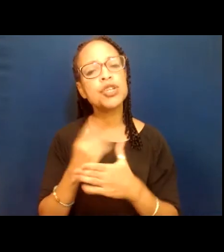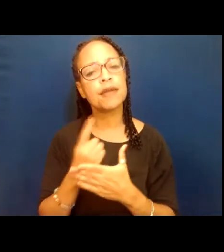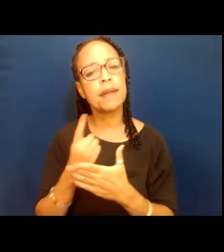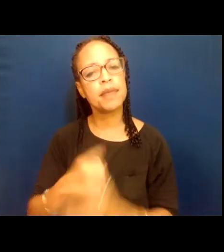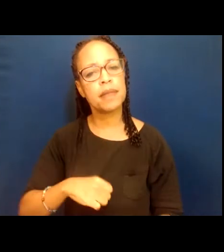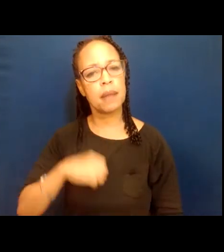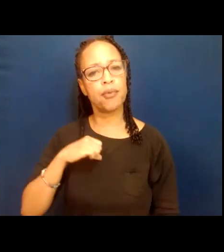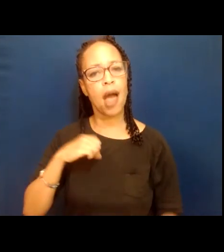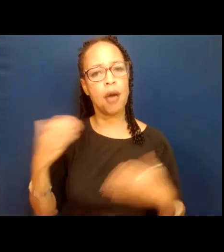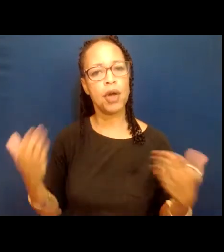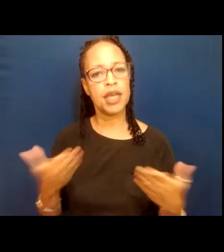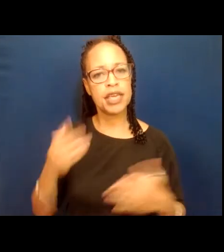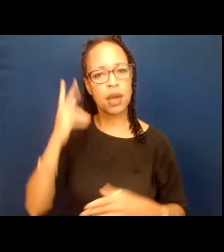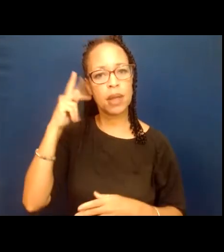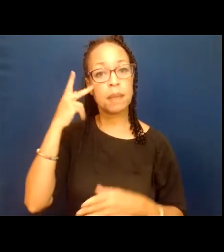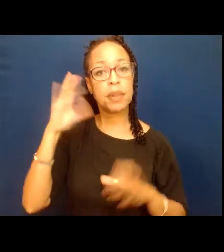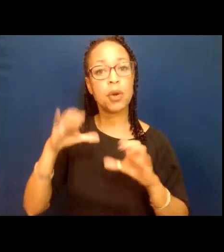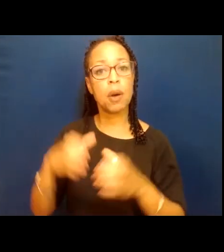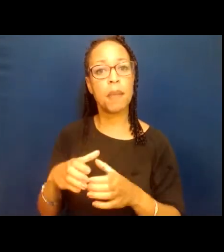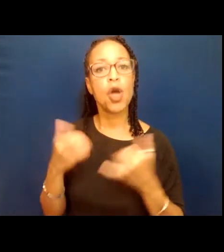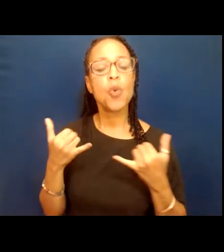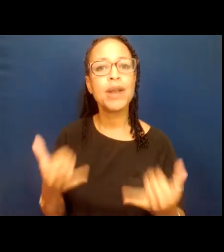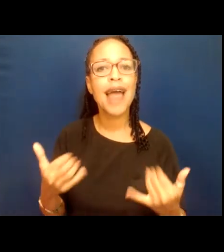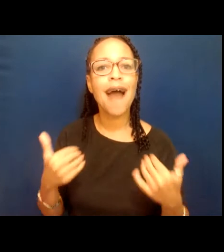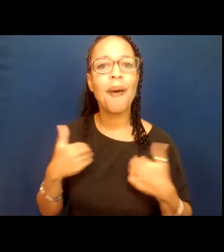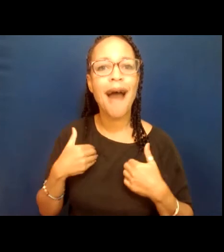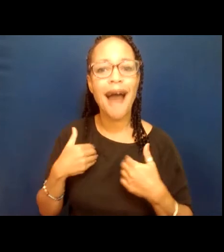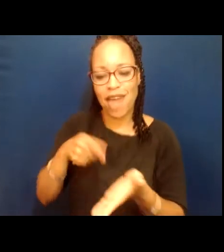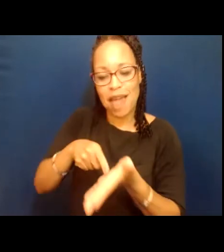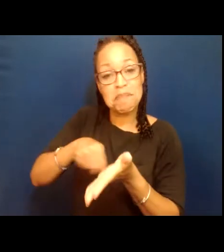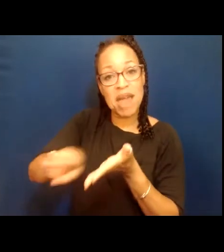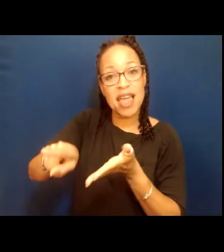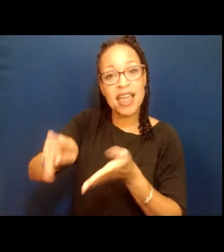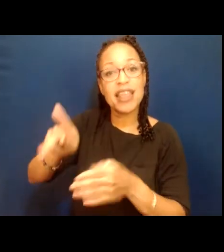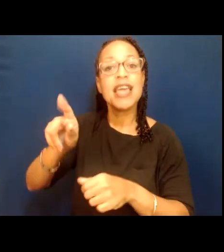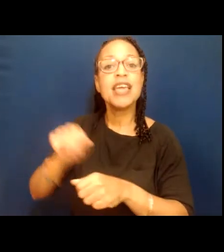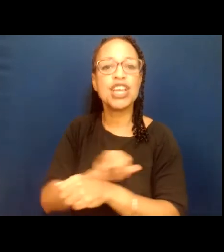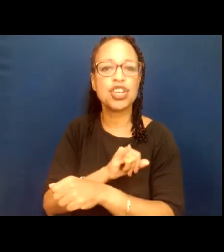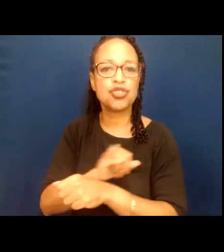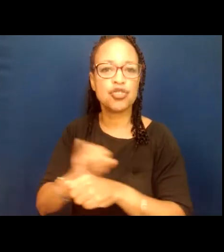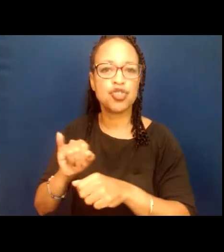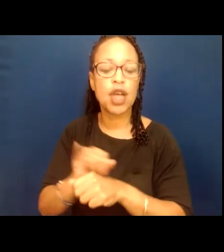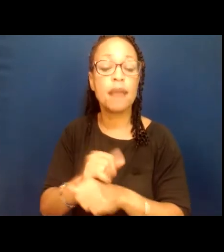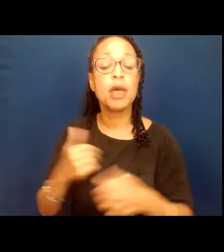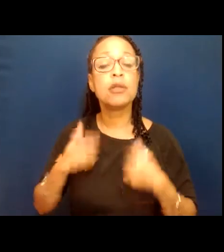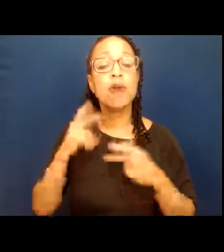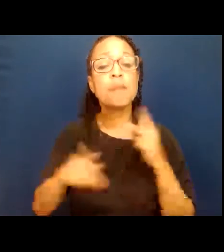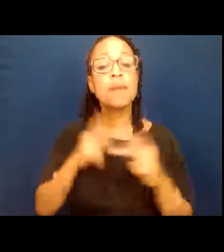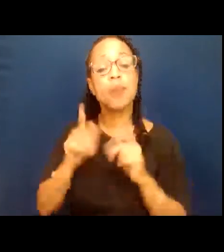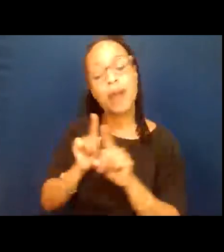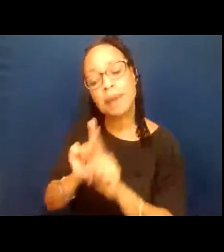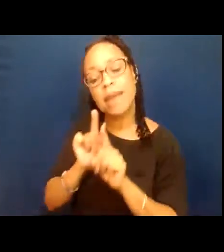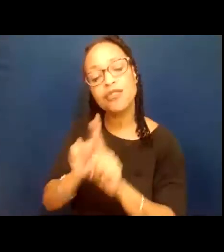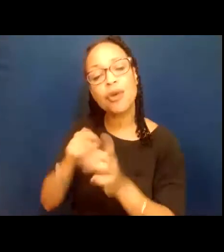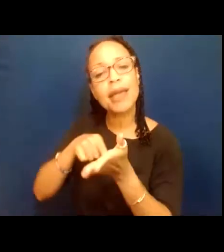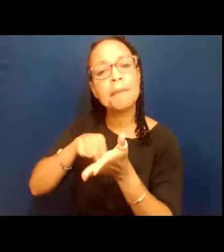party. We now have a paid internship program so that young people can be mentored and get paid for the hours